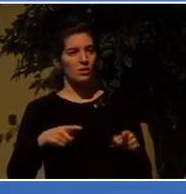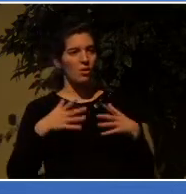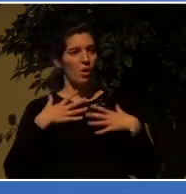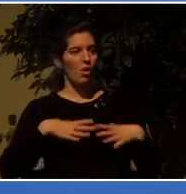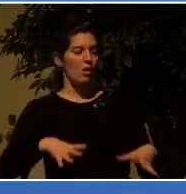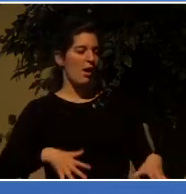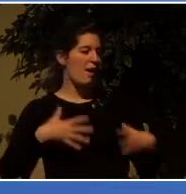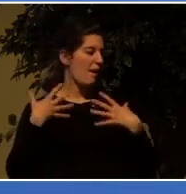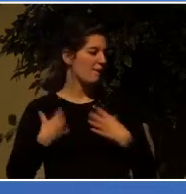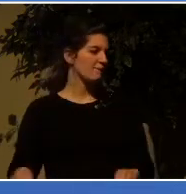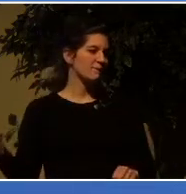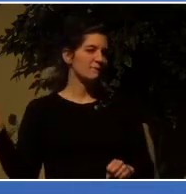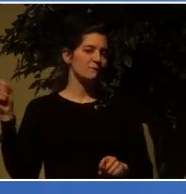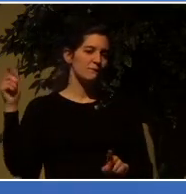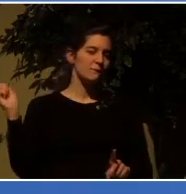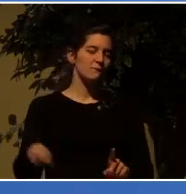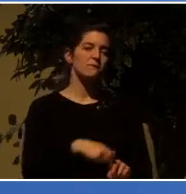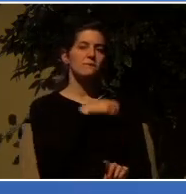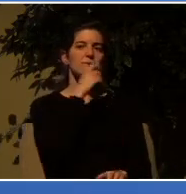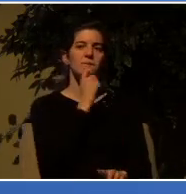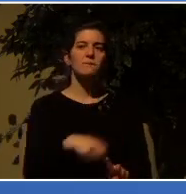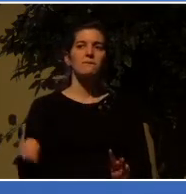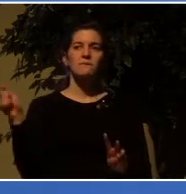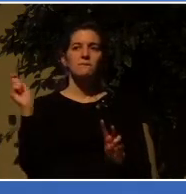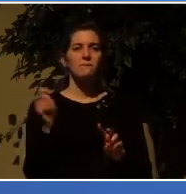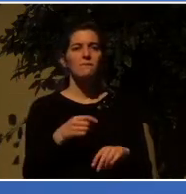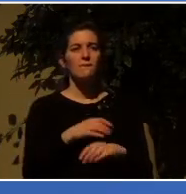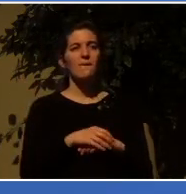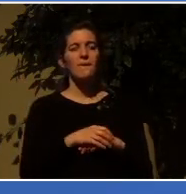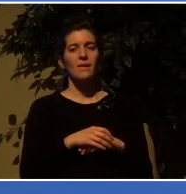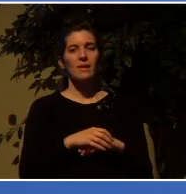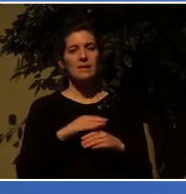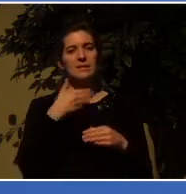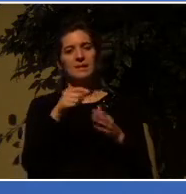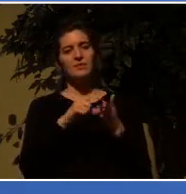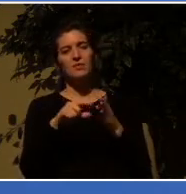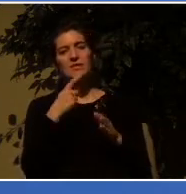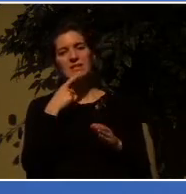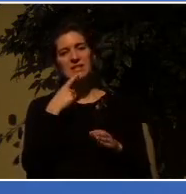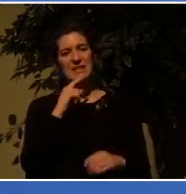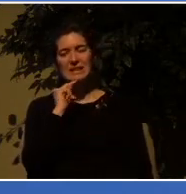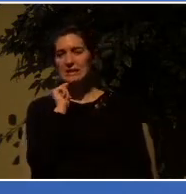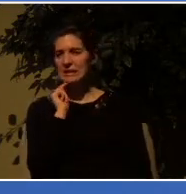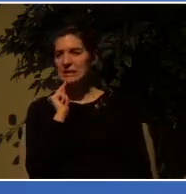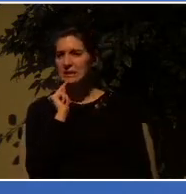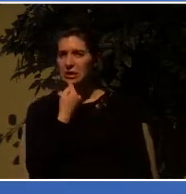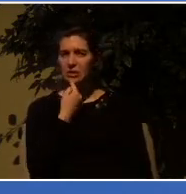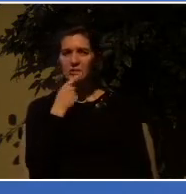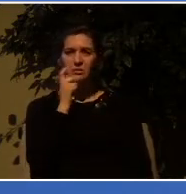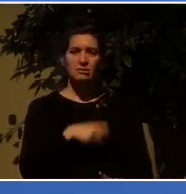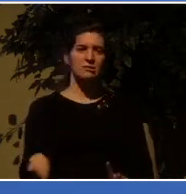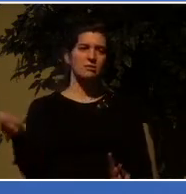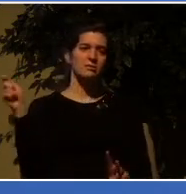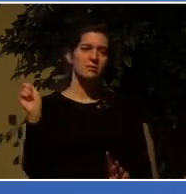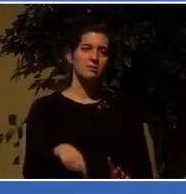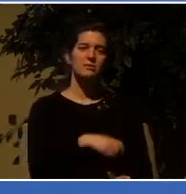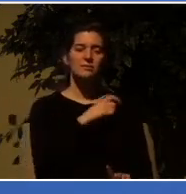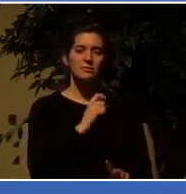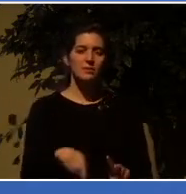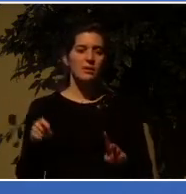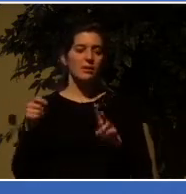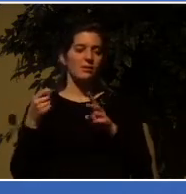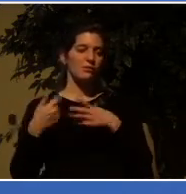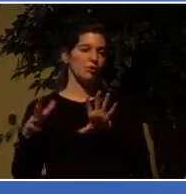beaten. And the next verse goes on to tell us that they were flogged severely. So, they get thrown